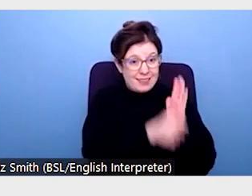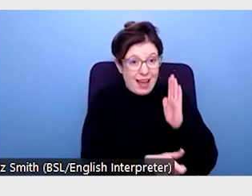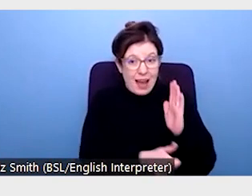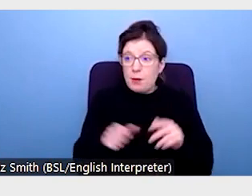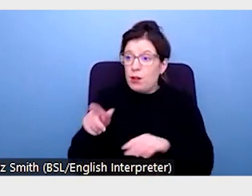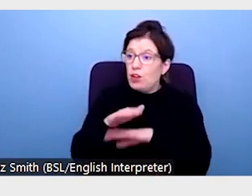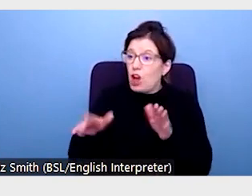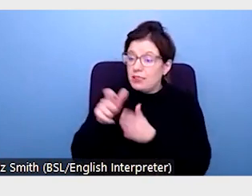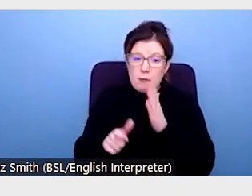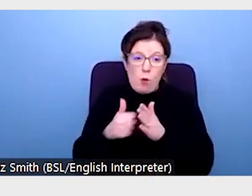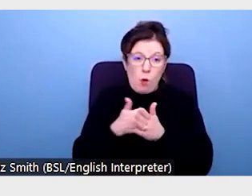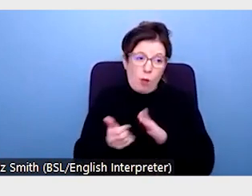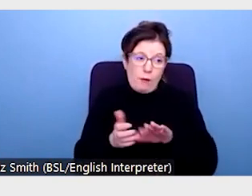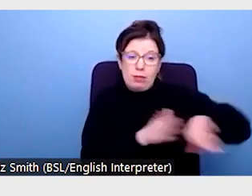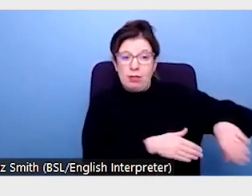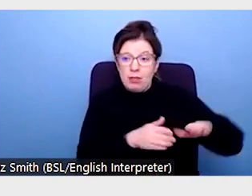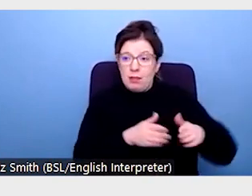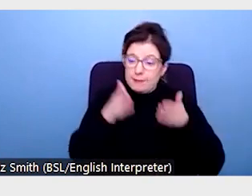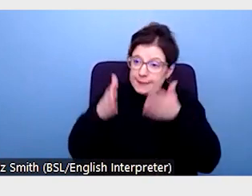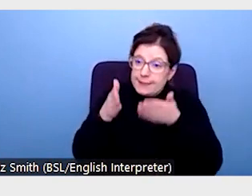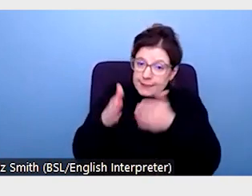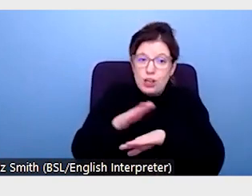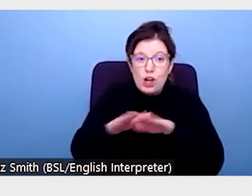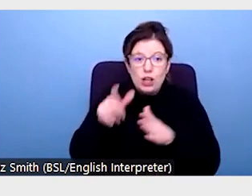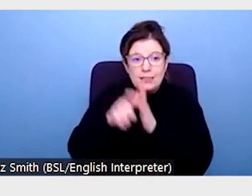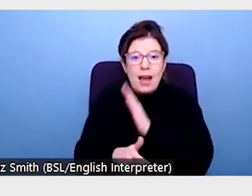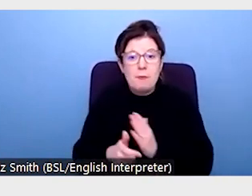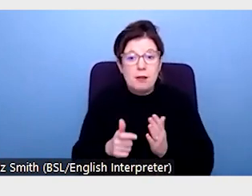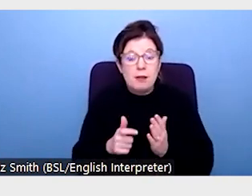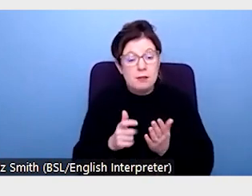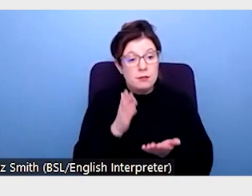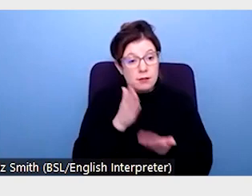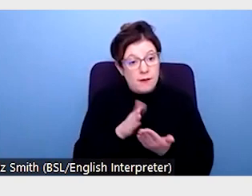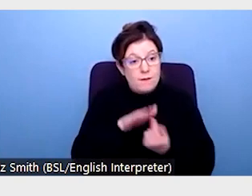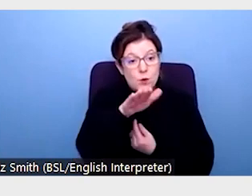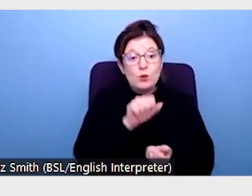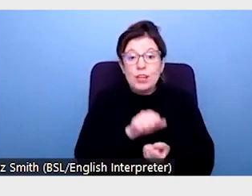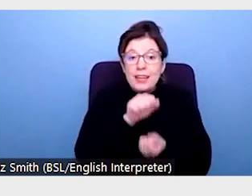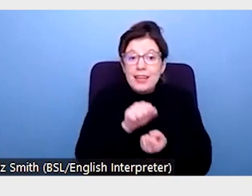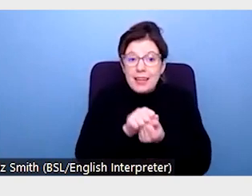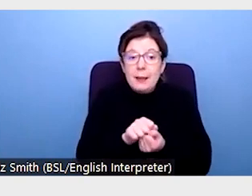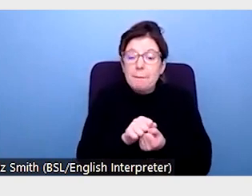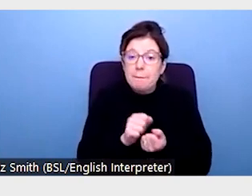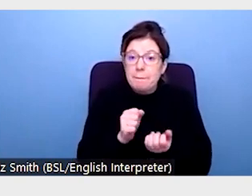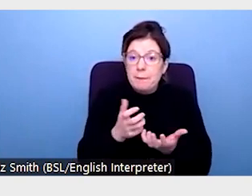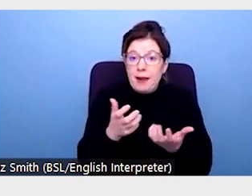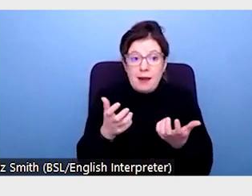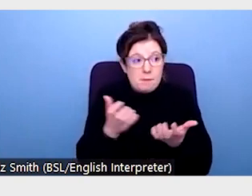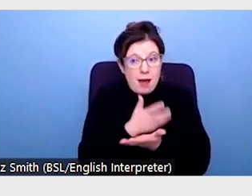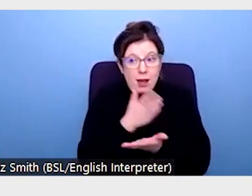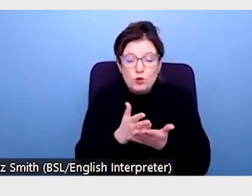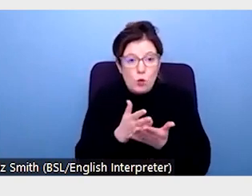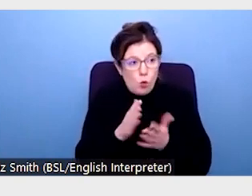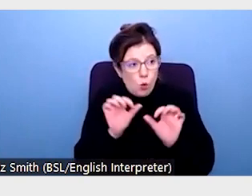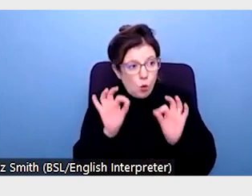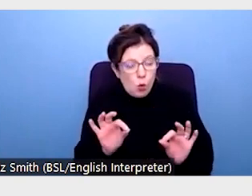accommodated. The only way to ensure that accessibility is prioritized going forward is through competent leadership, which enables a